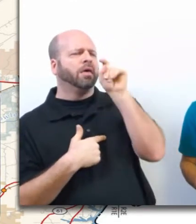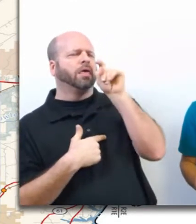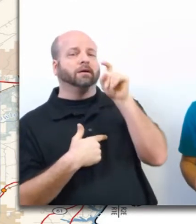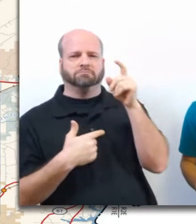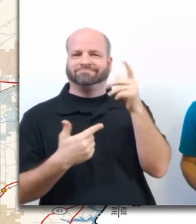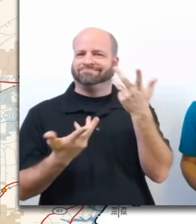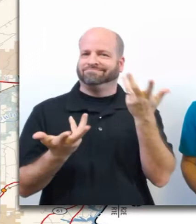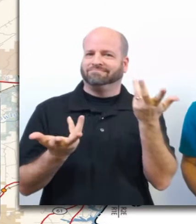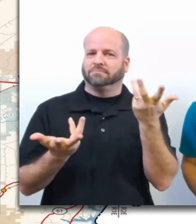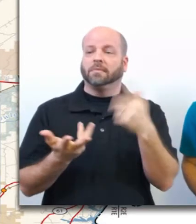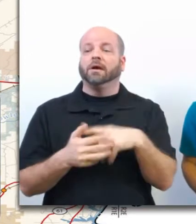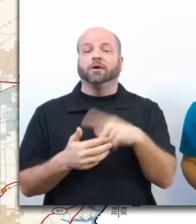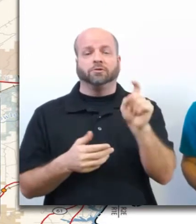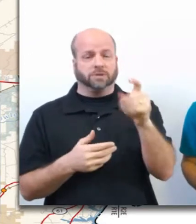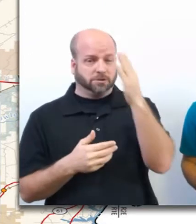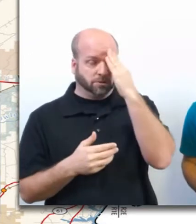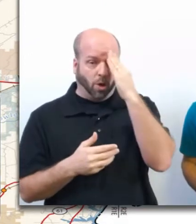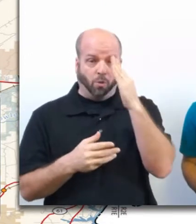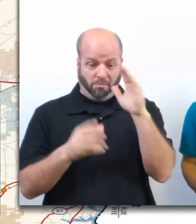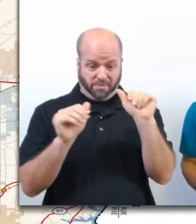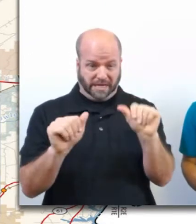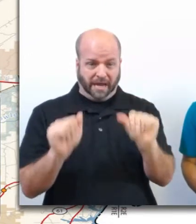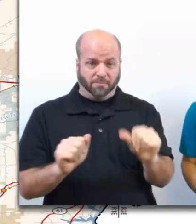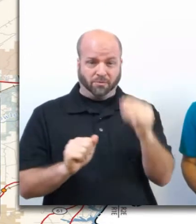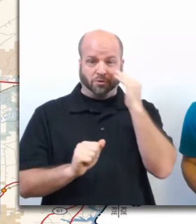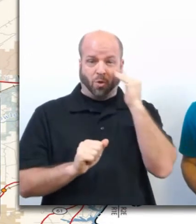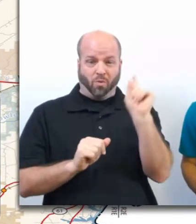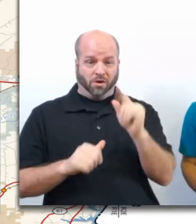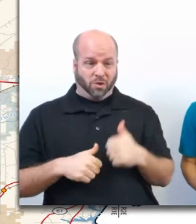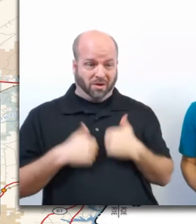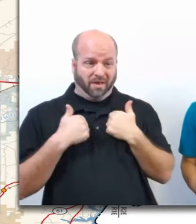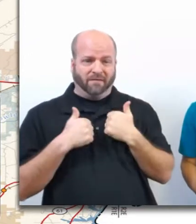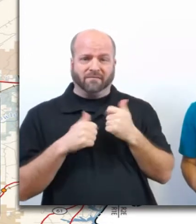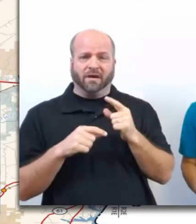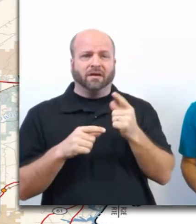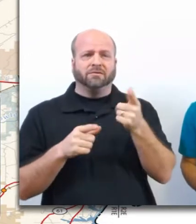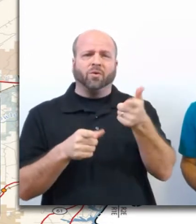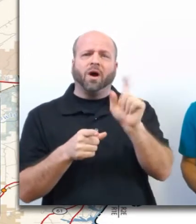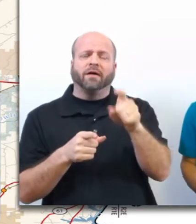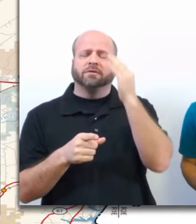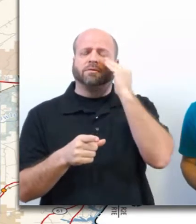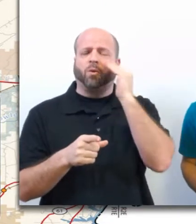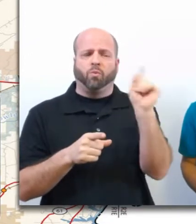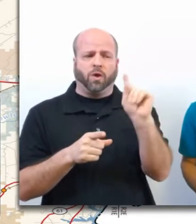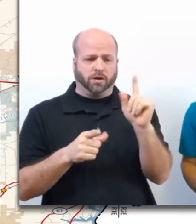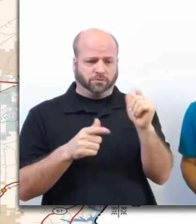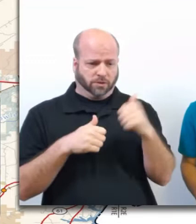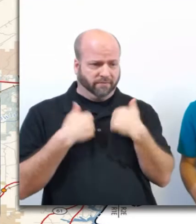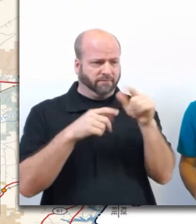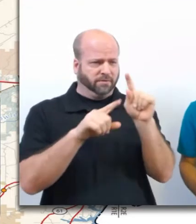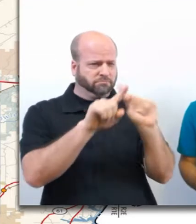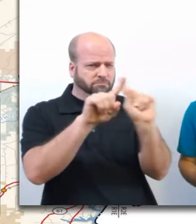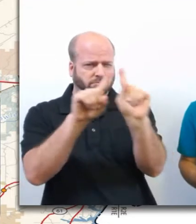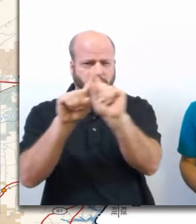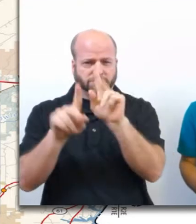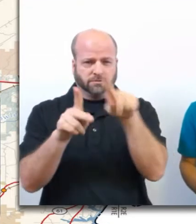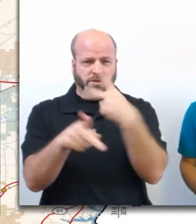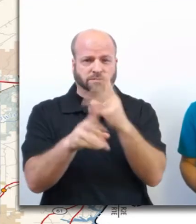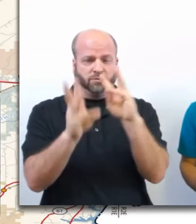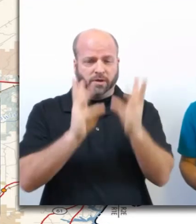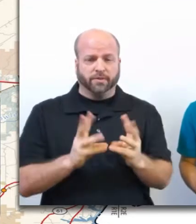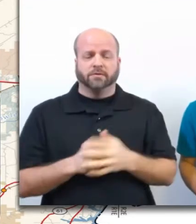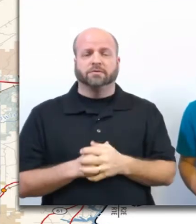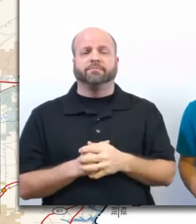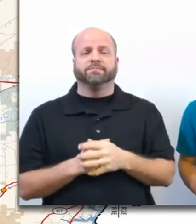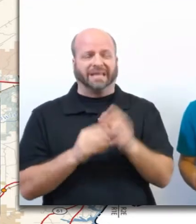Knowing where you live and being able to anticipate the many forms of severe weather that can occur throughout the year are important steps in